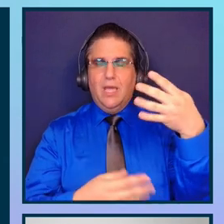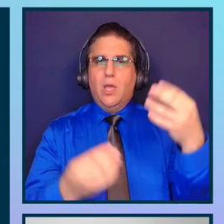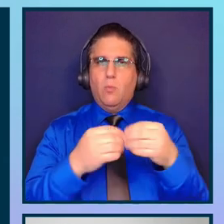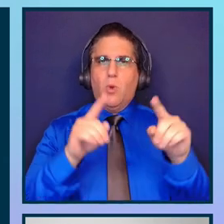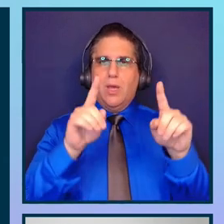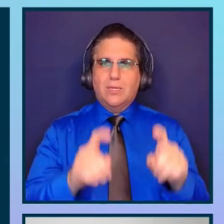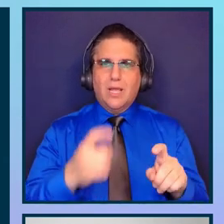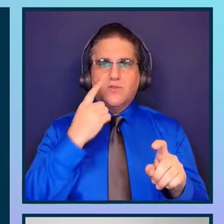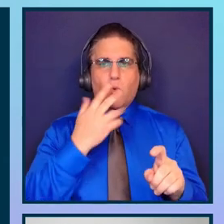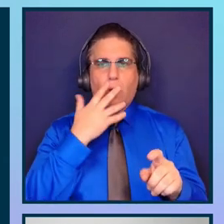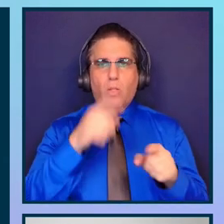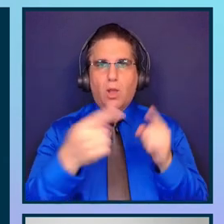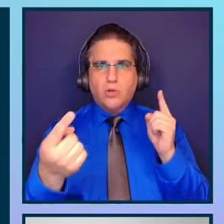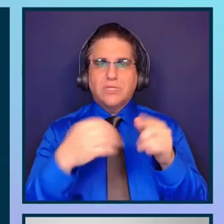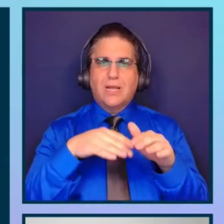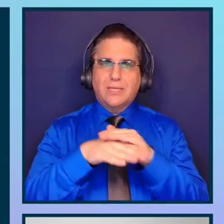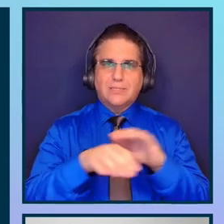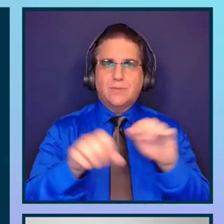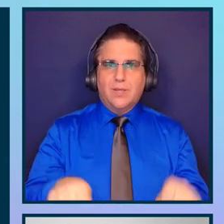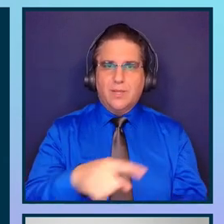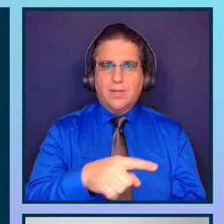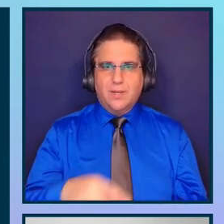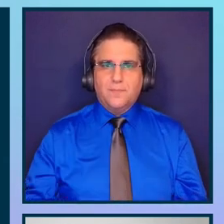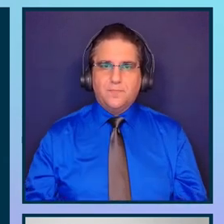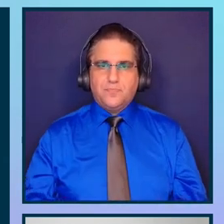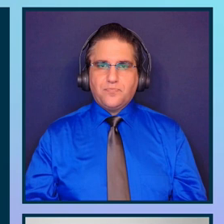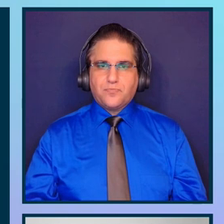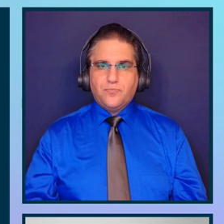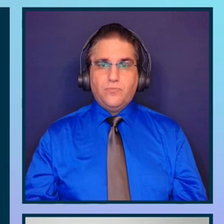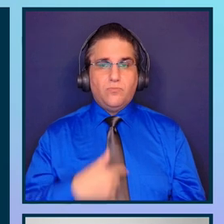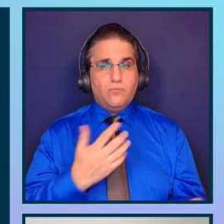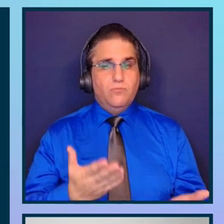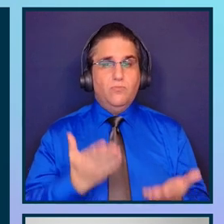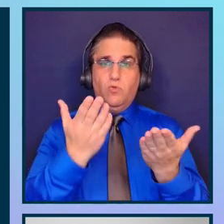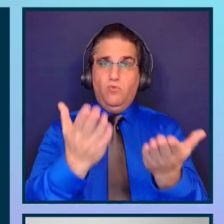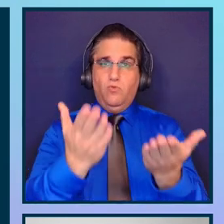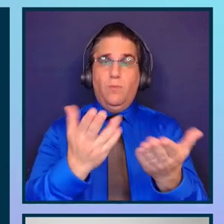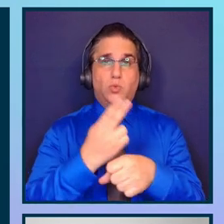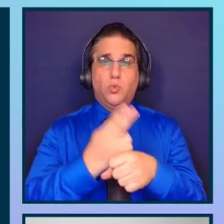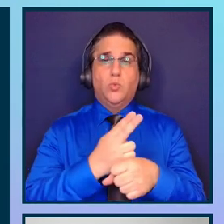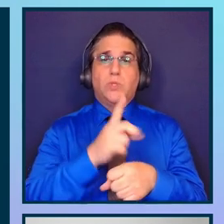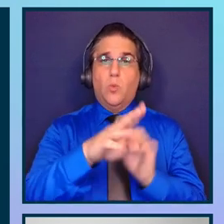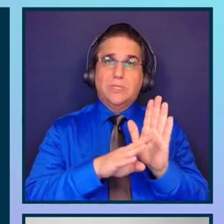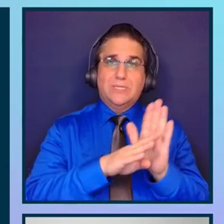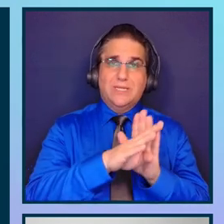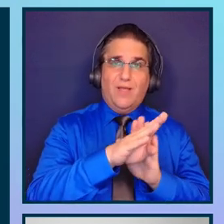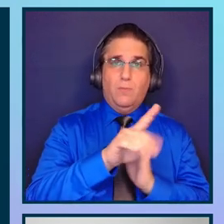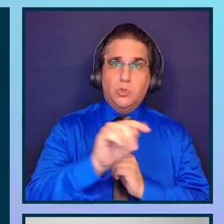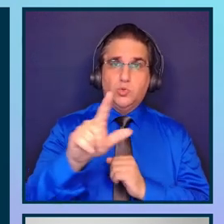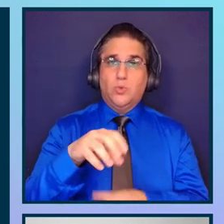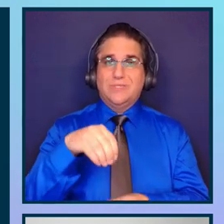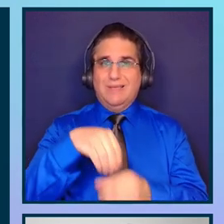and the accessibility name. So, I recommend you to use the development tools of the